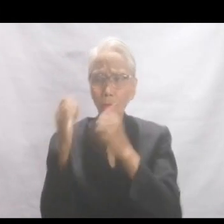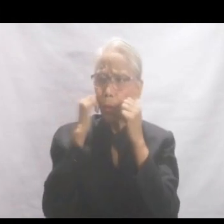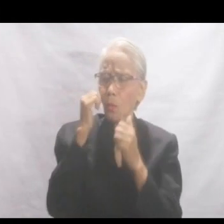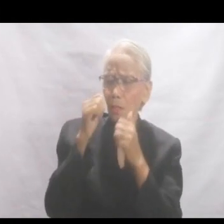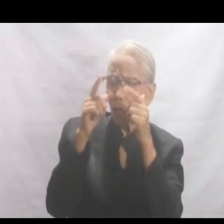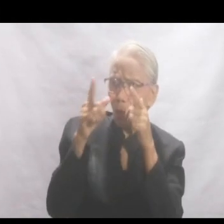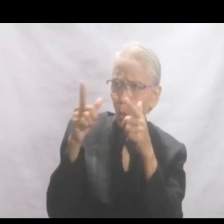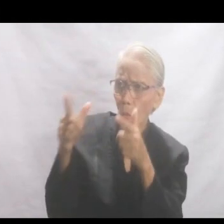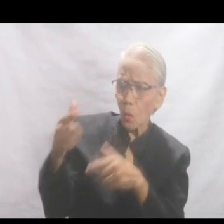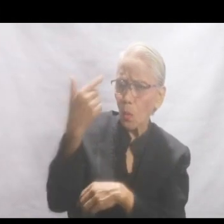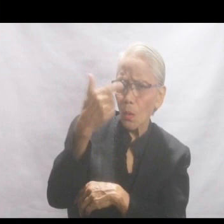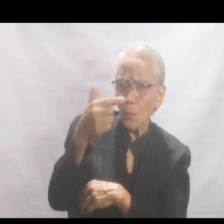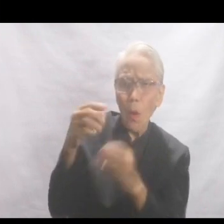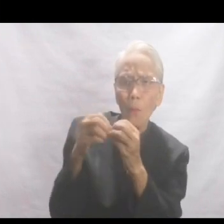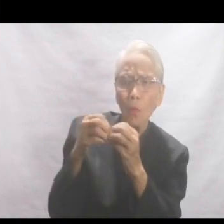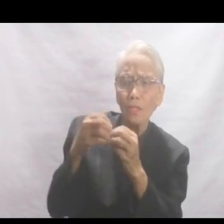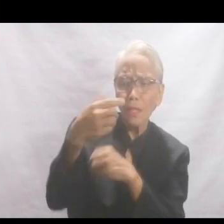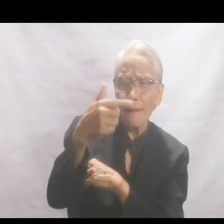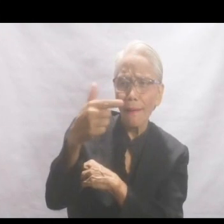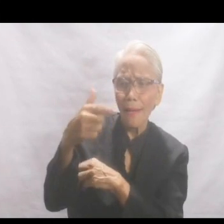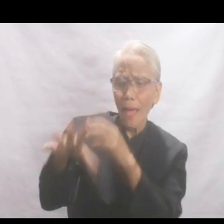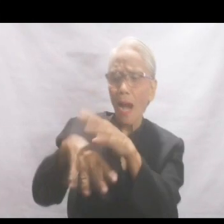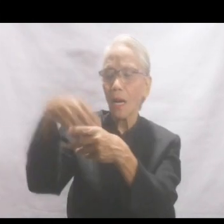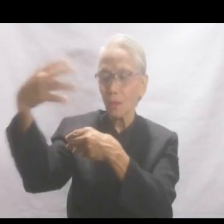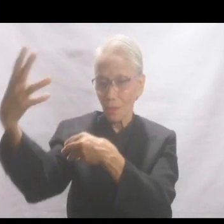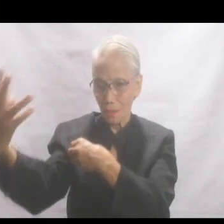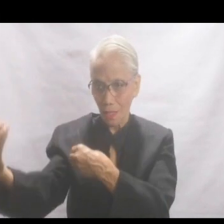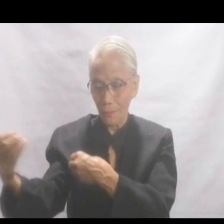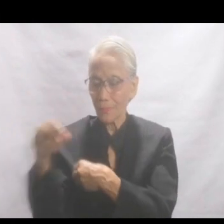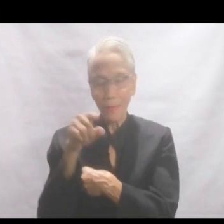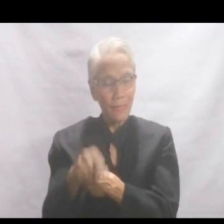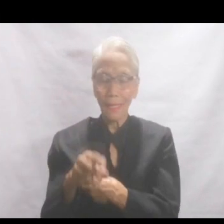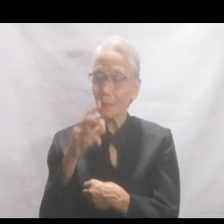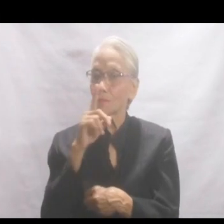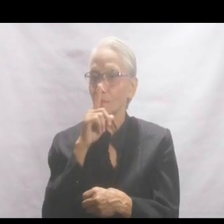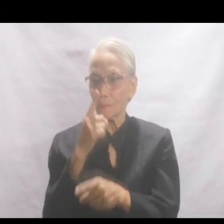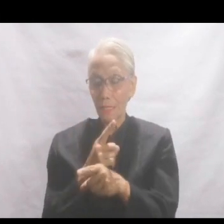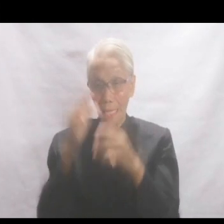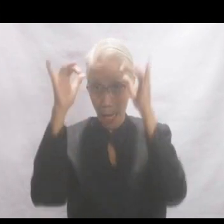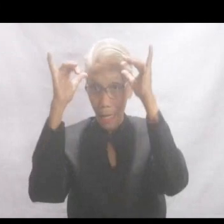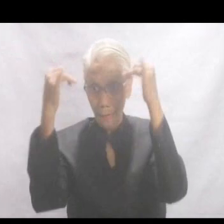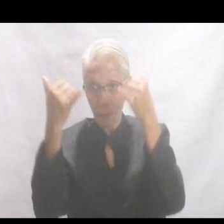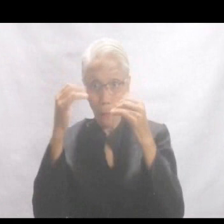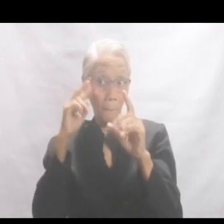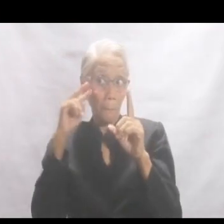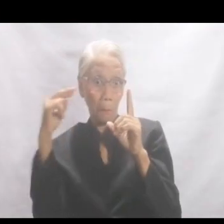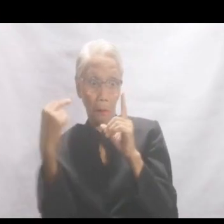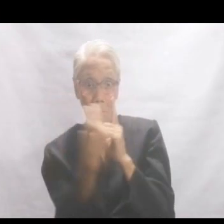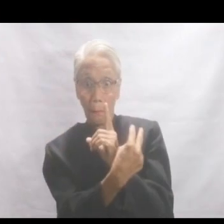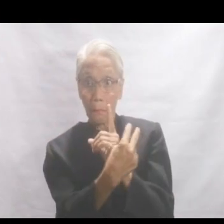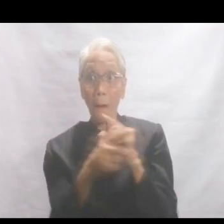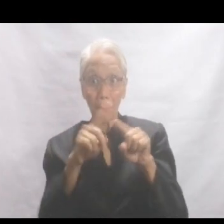greener at the other side of the fence. Hmm, karabaw perception nga talaga. Pero,